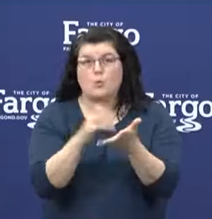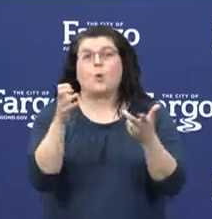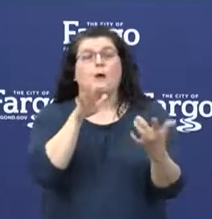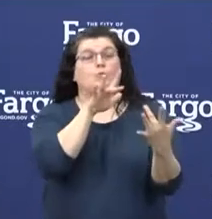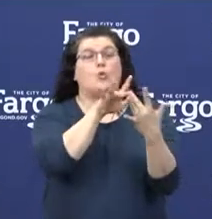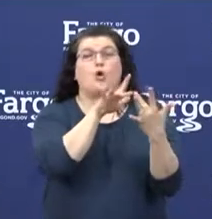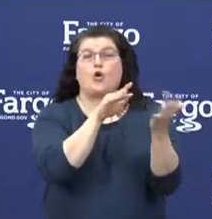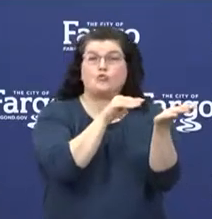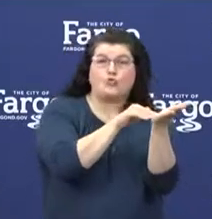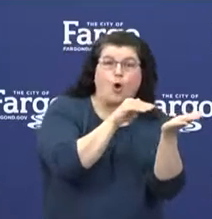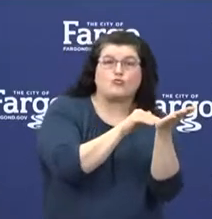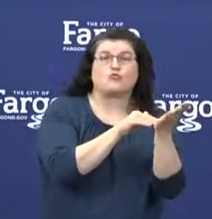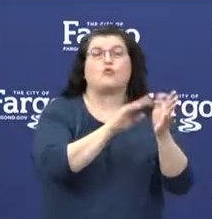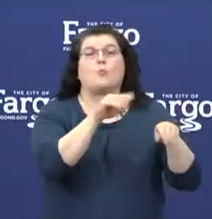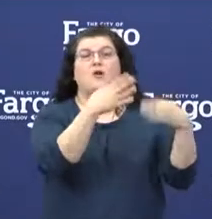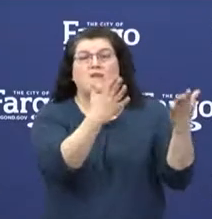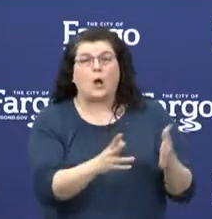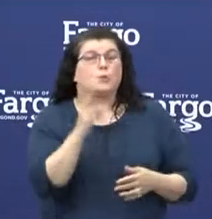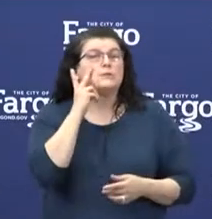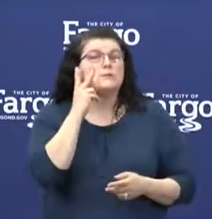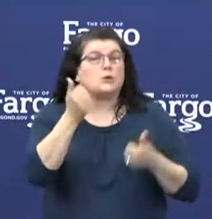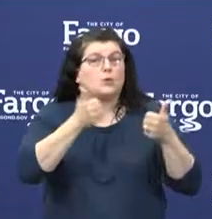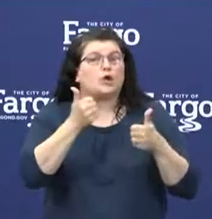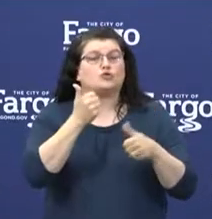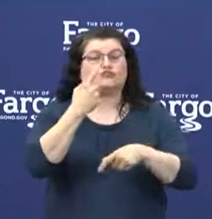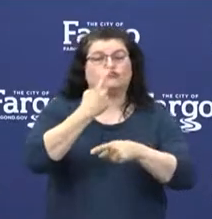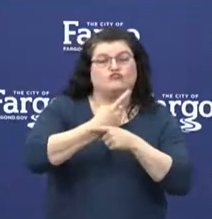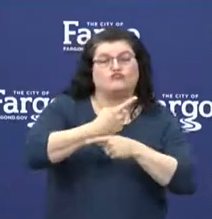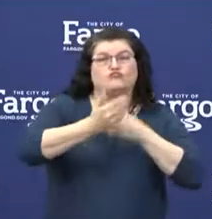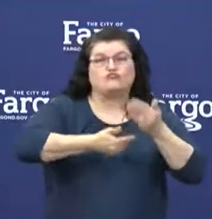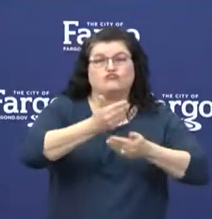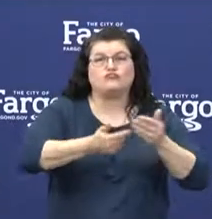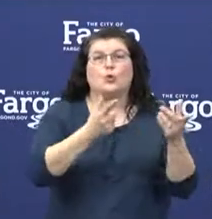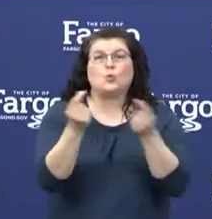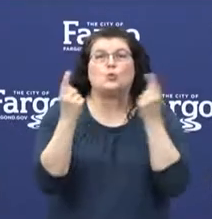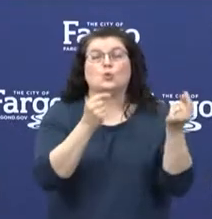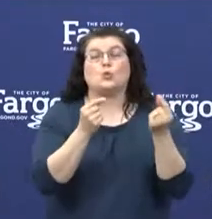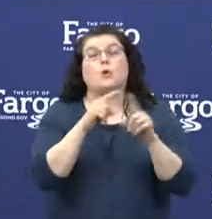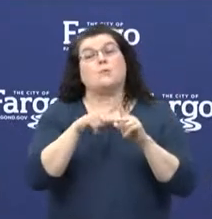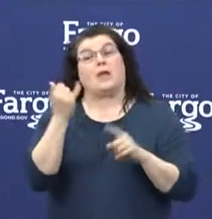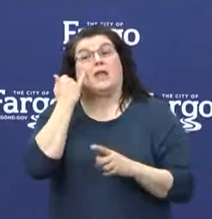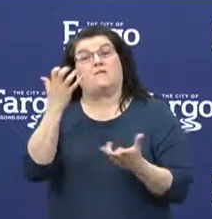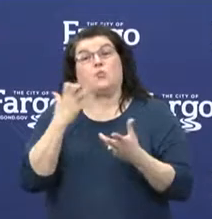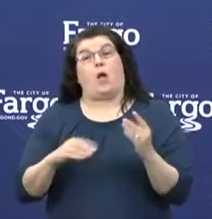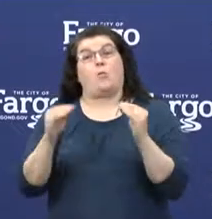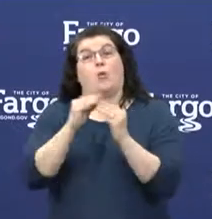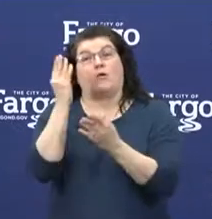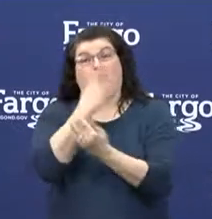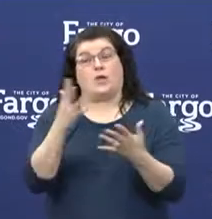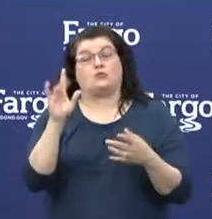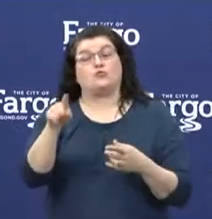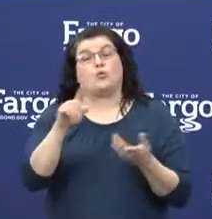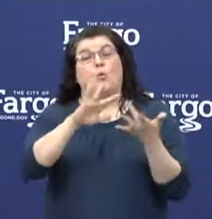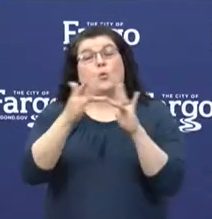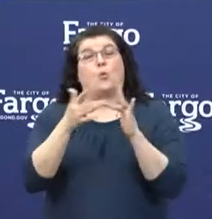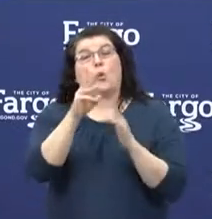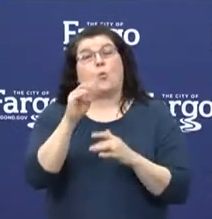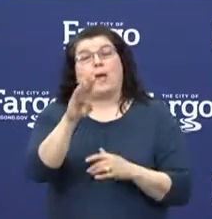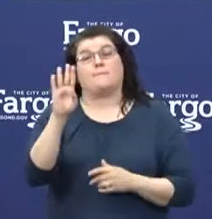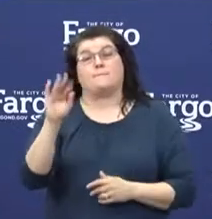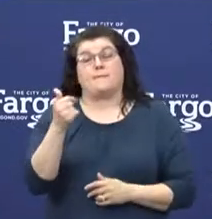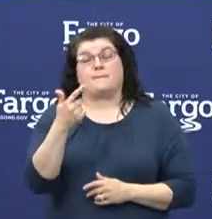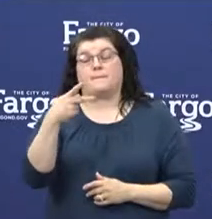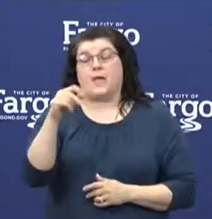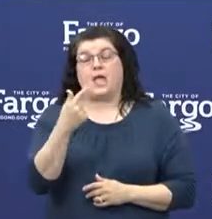right health care treatment and options for you and your loved ones. And for more information, you can visit our website at SanfordHealth.org